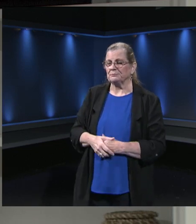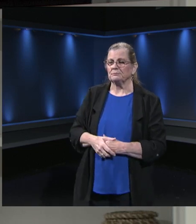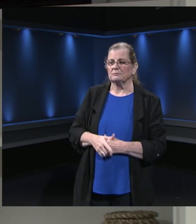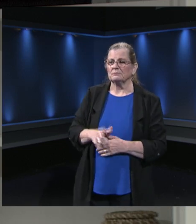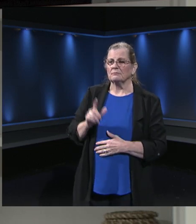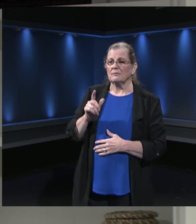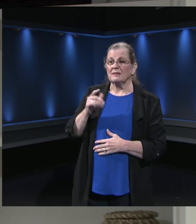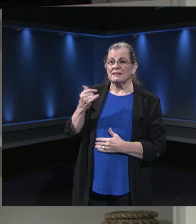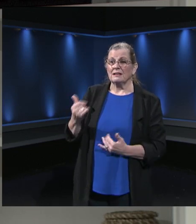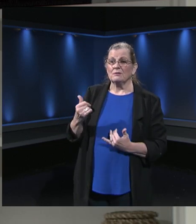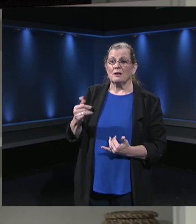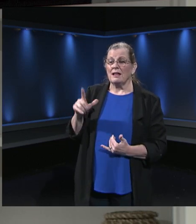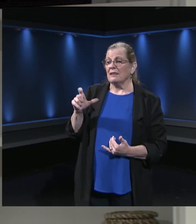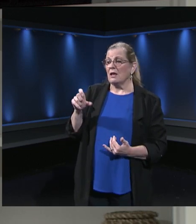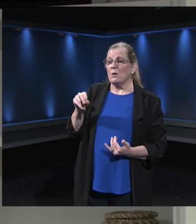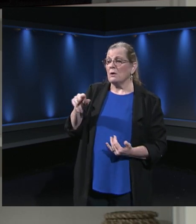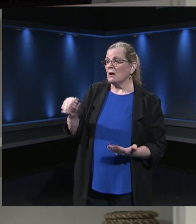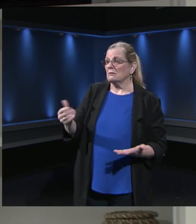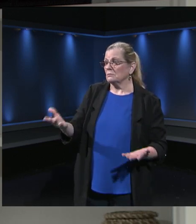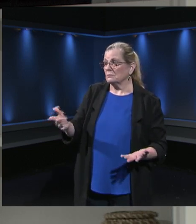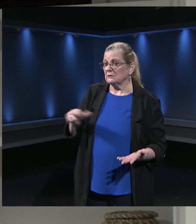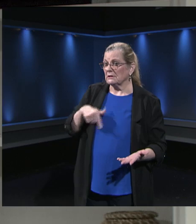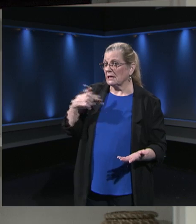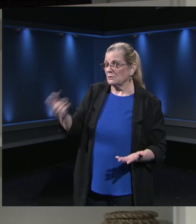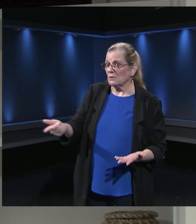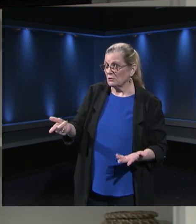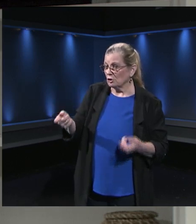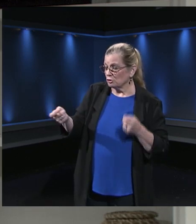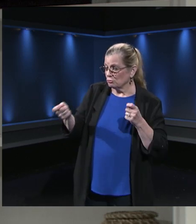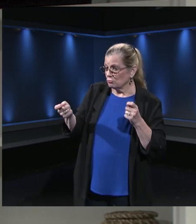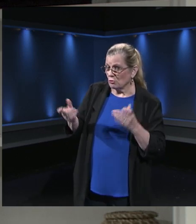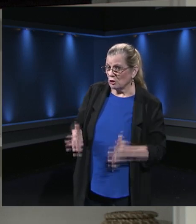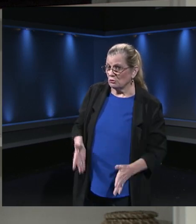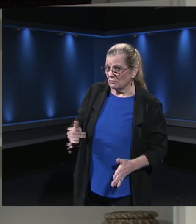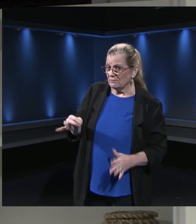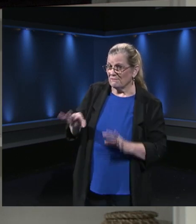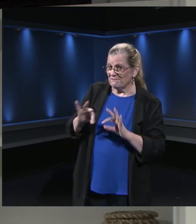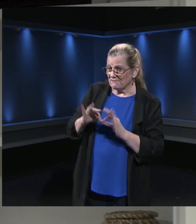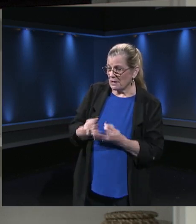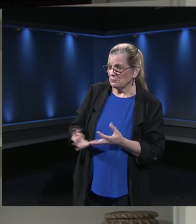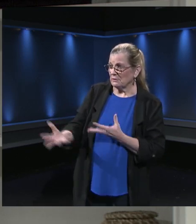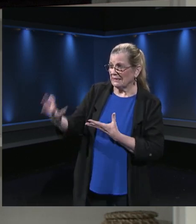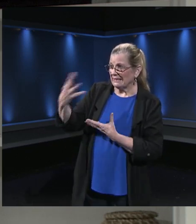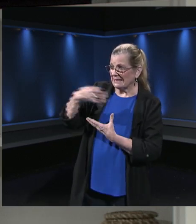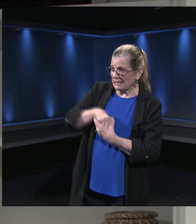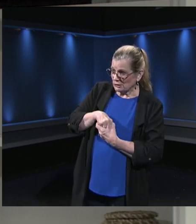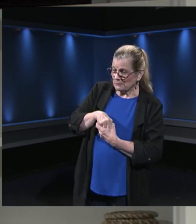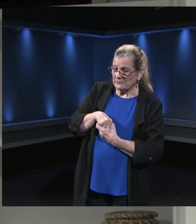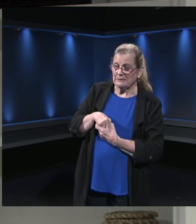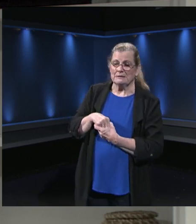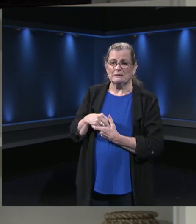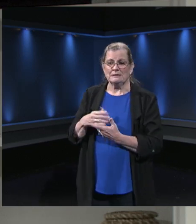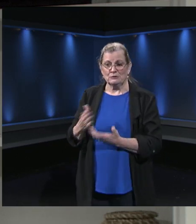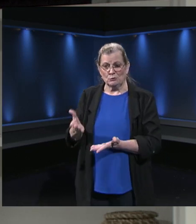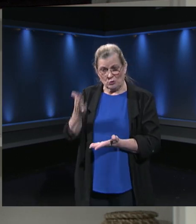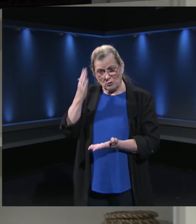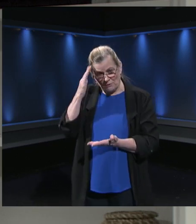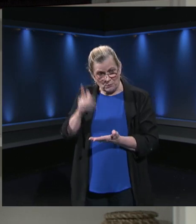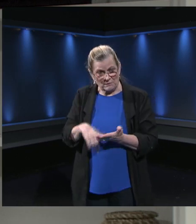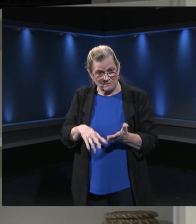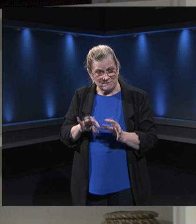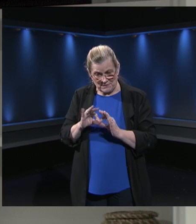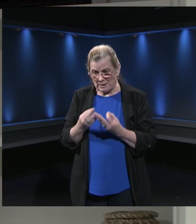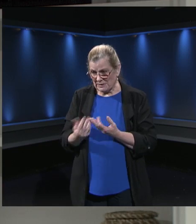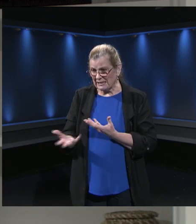you know, you're our director of equity and family engagement. That was a warm up question and now we're going to get to talk to you. company. You've been a principal